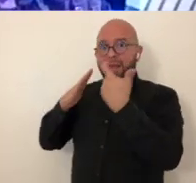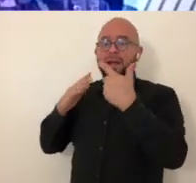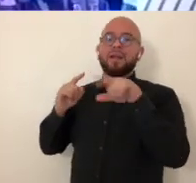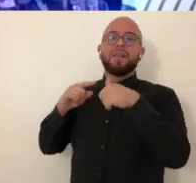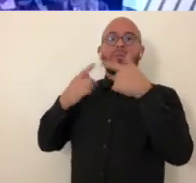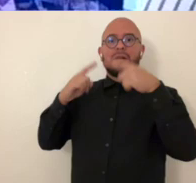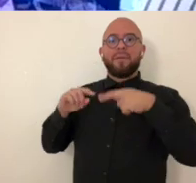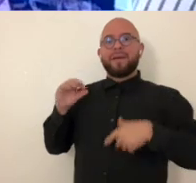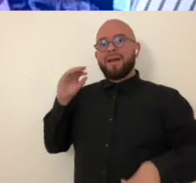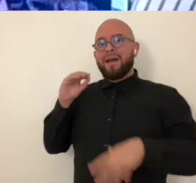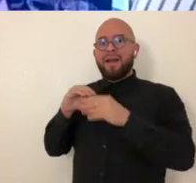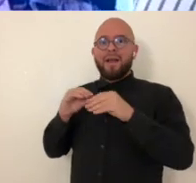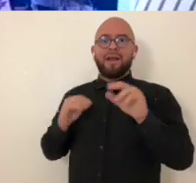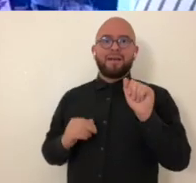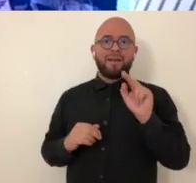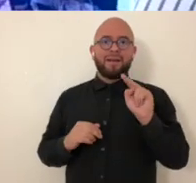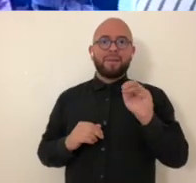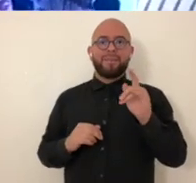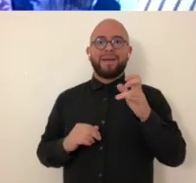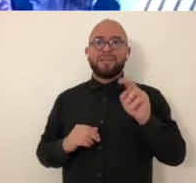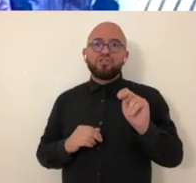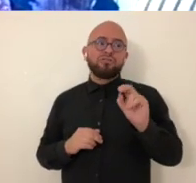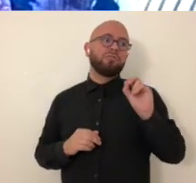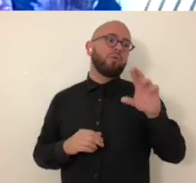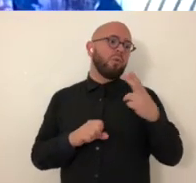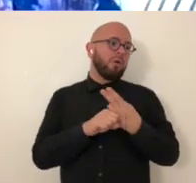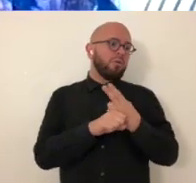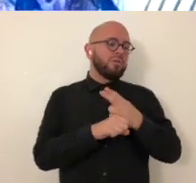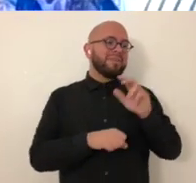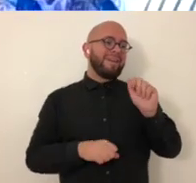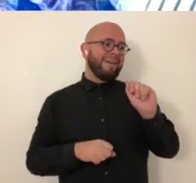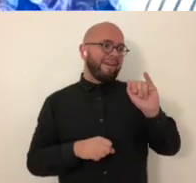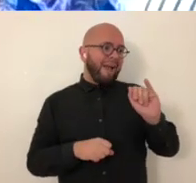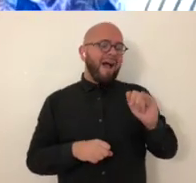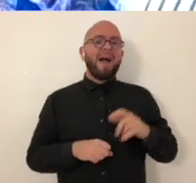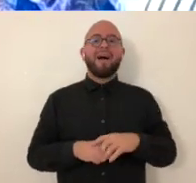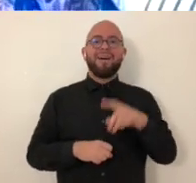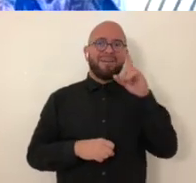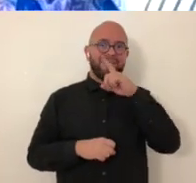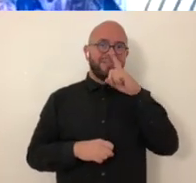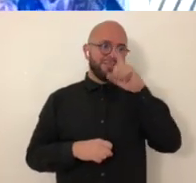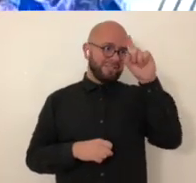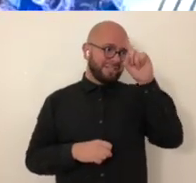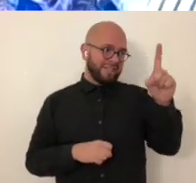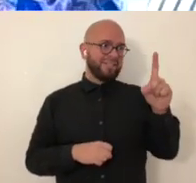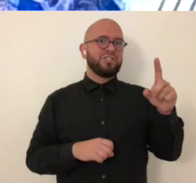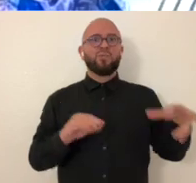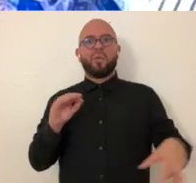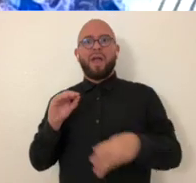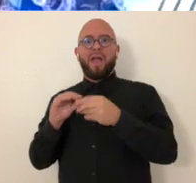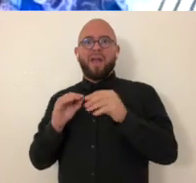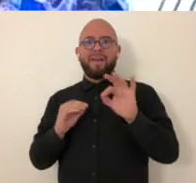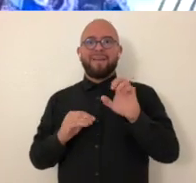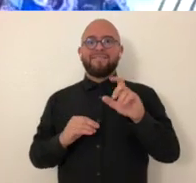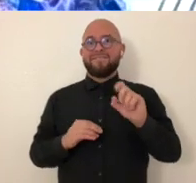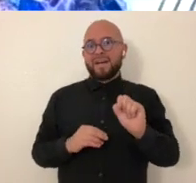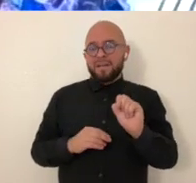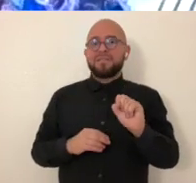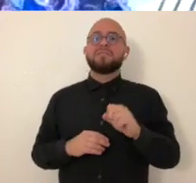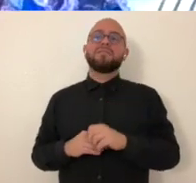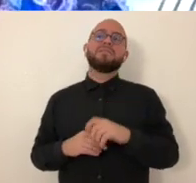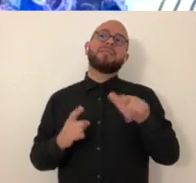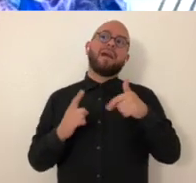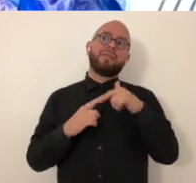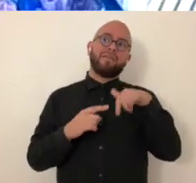scan of it then i'll start animating a video on top of that adding video elements animation to it sometimes i'll use ai to create certain effects